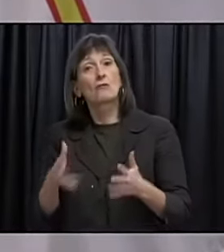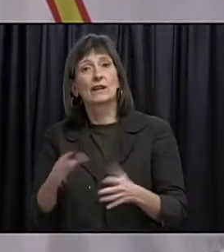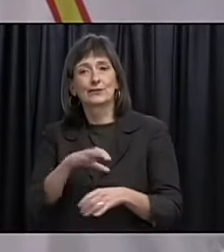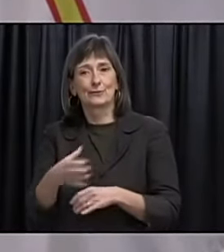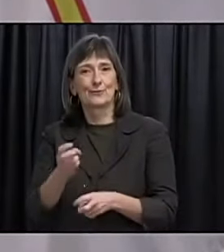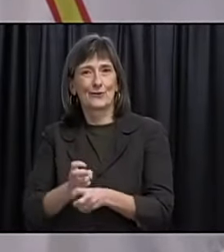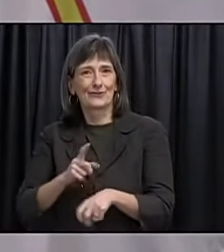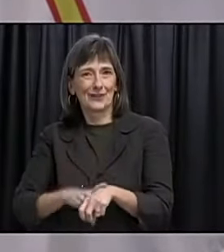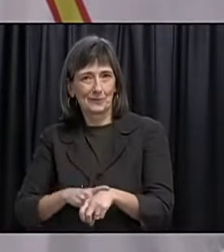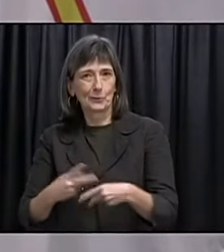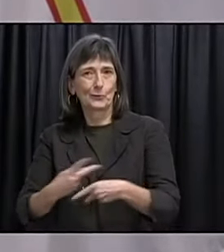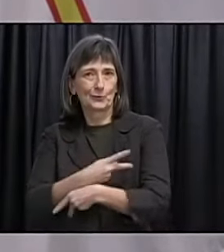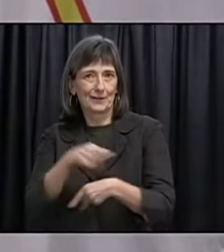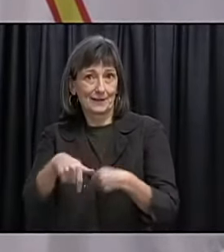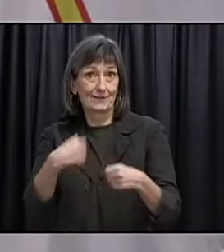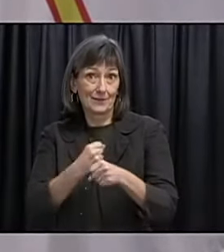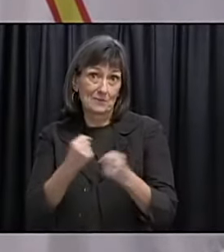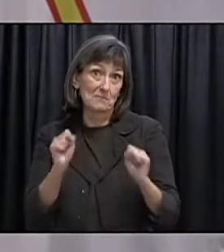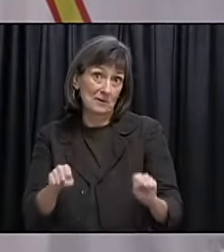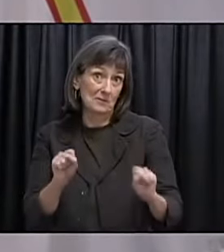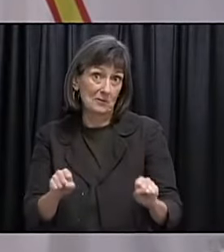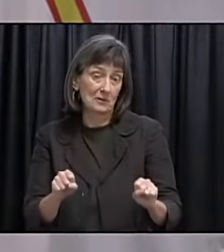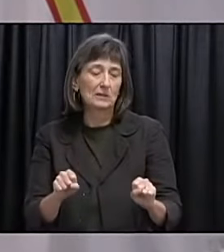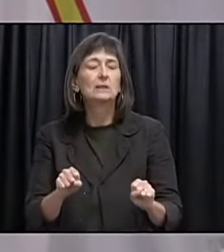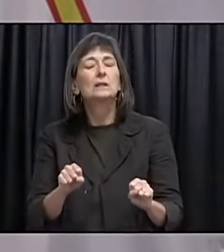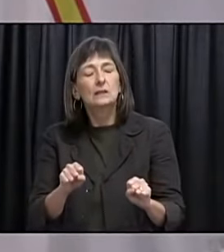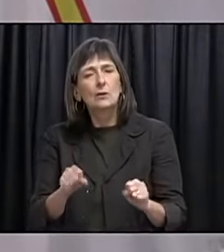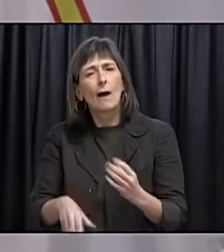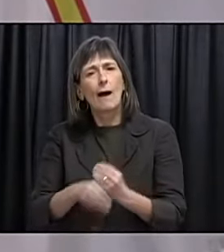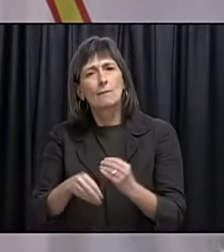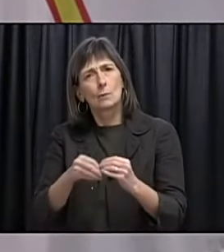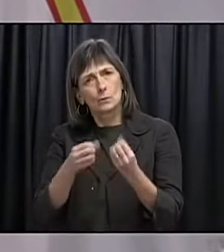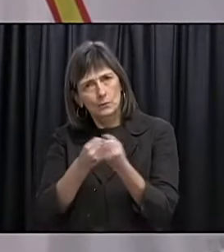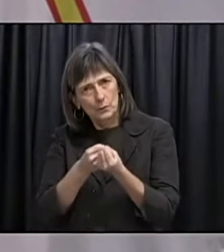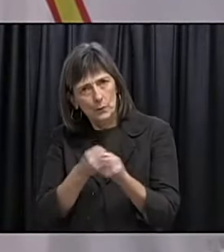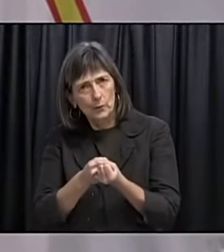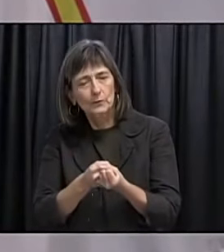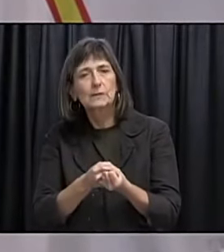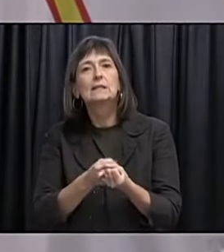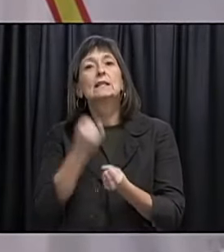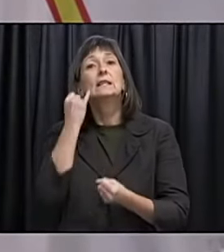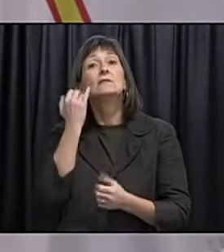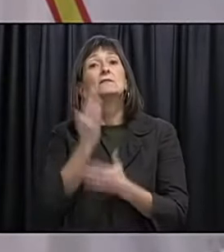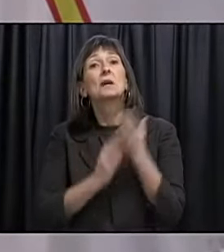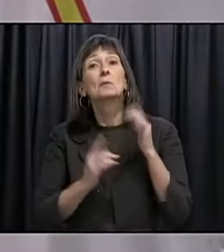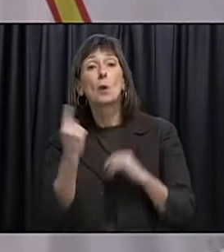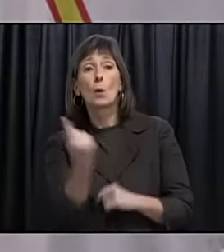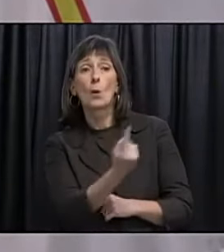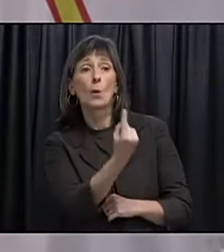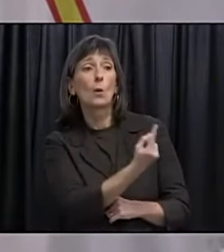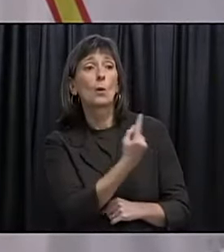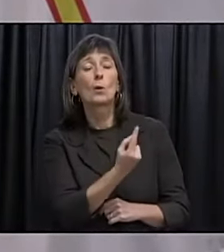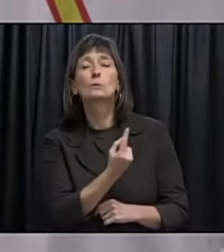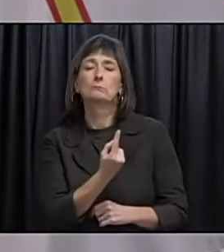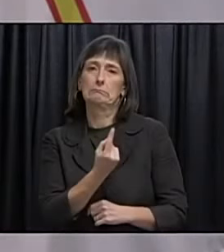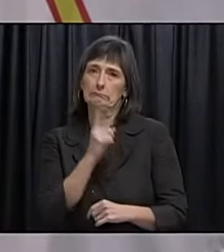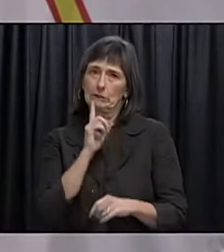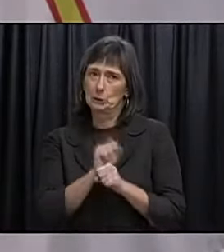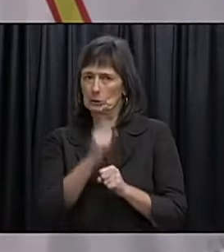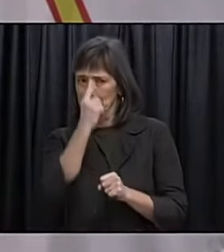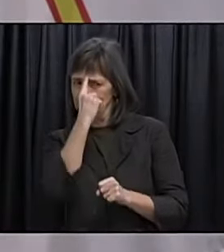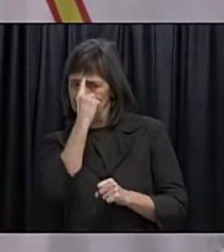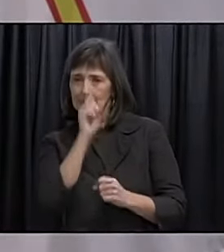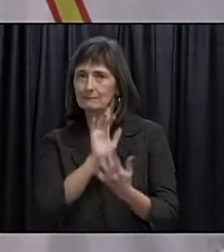times. Let's make sure we are extra supportive this year. Reach out to those who may be alone this season. Our loved ones